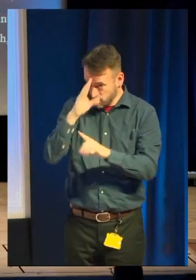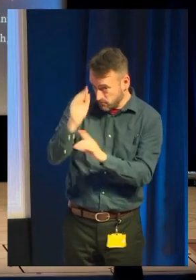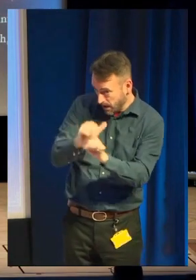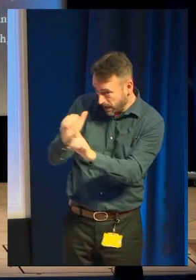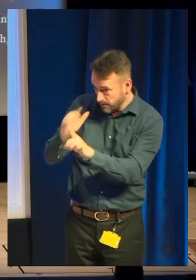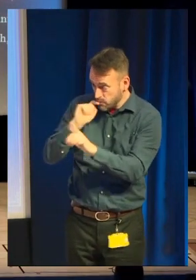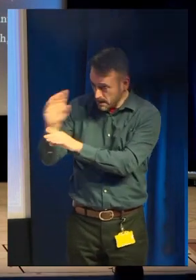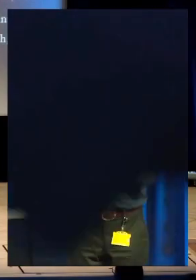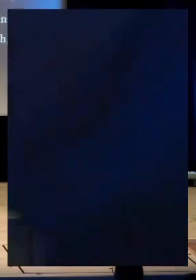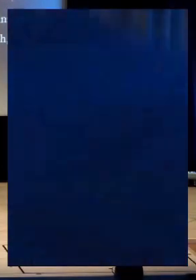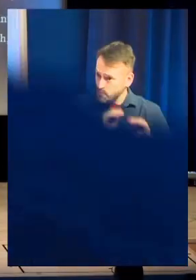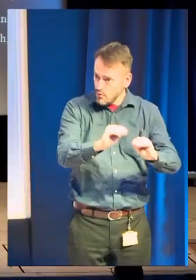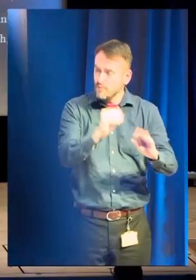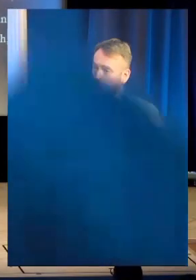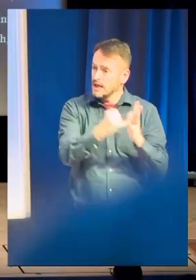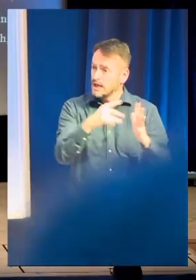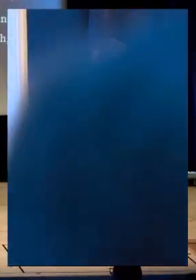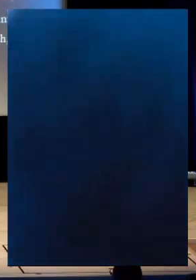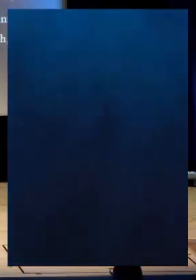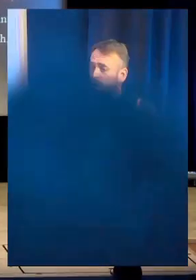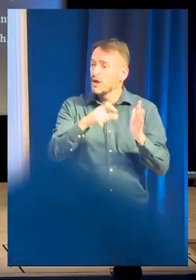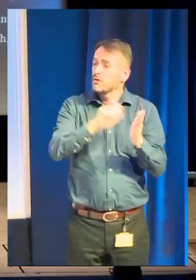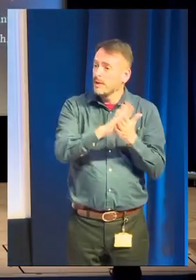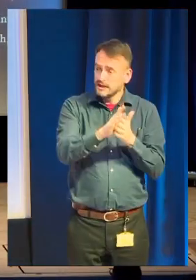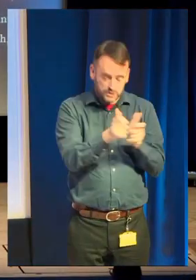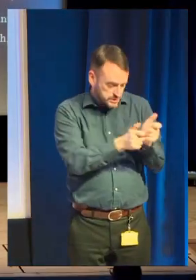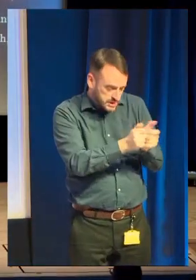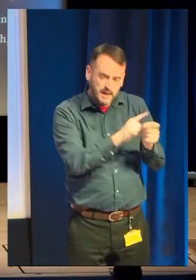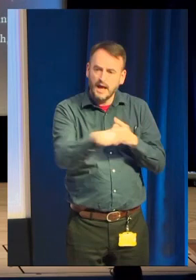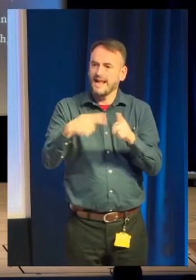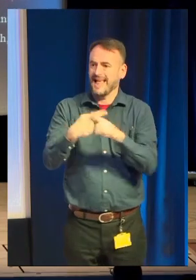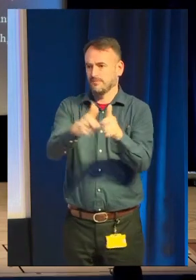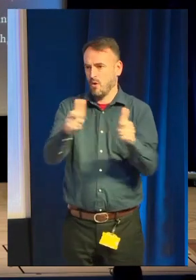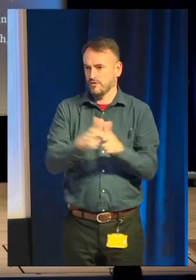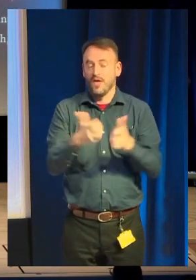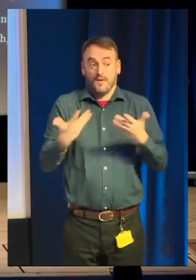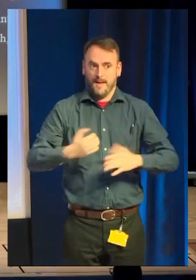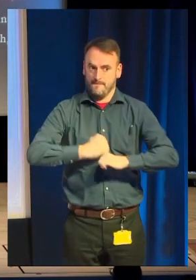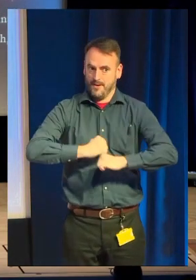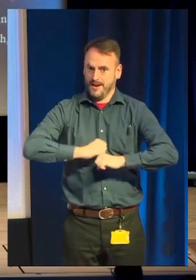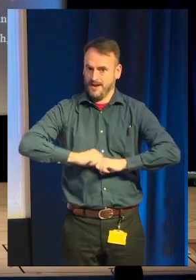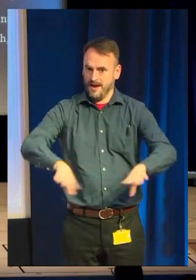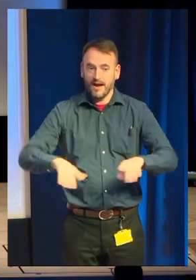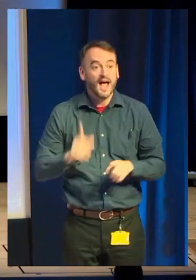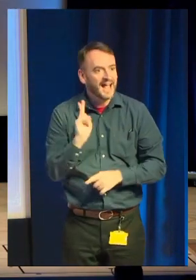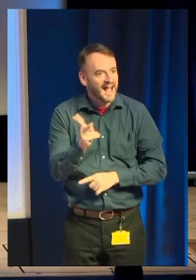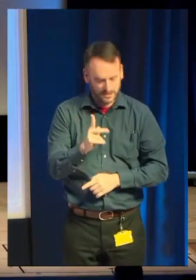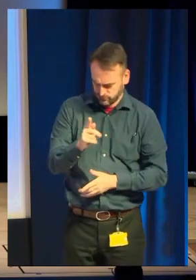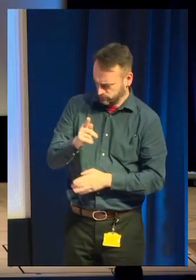and Xbox and PS4. Very exciting. I'm marketing them right now. Job done again. Tick. Well done, Flynn.